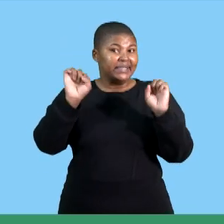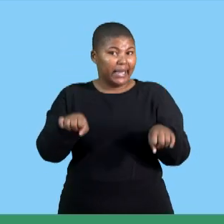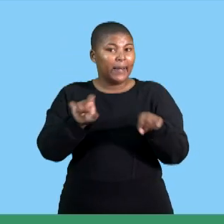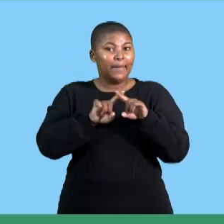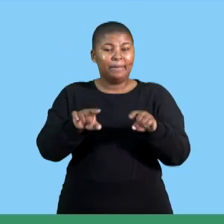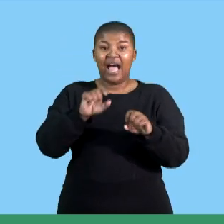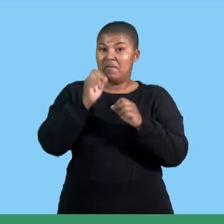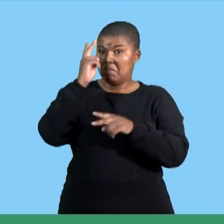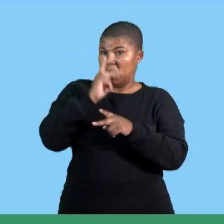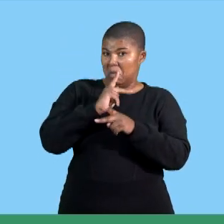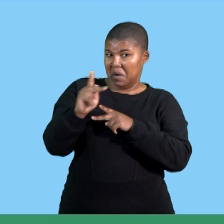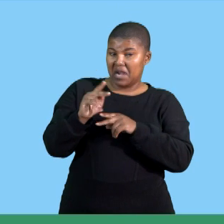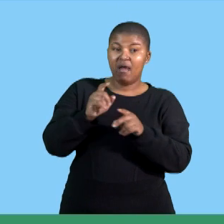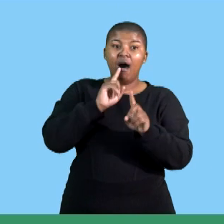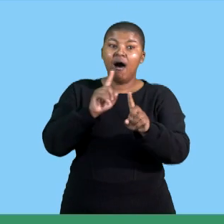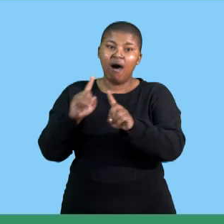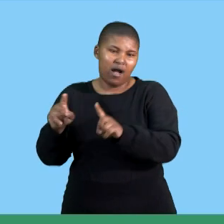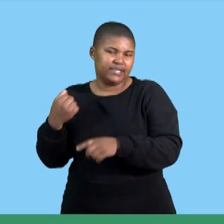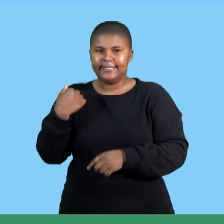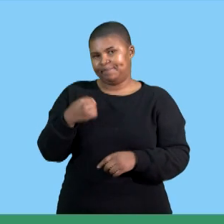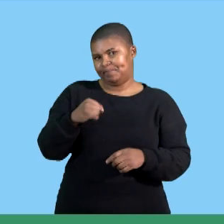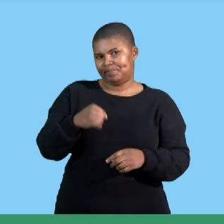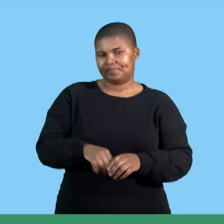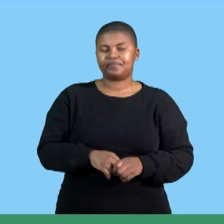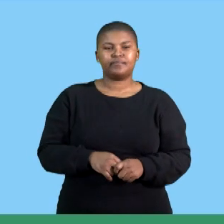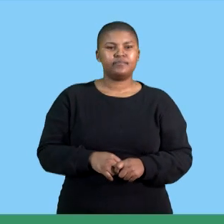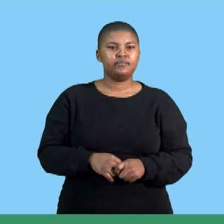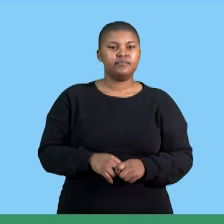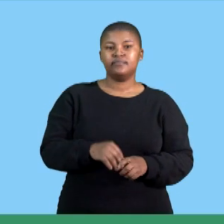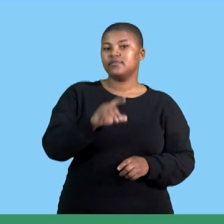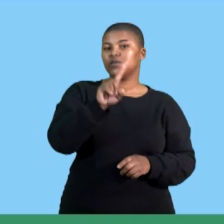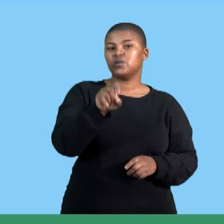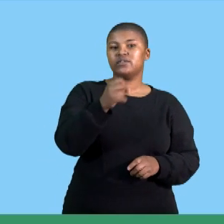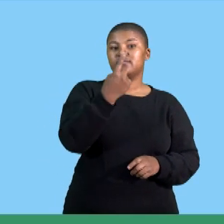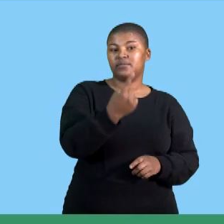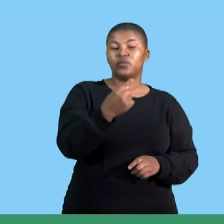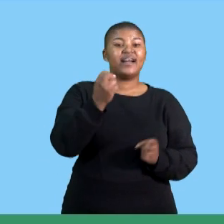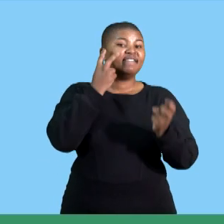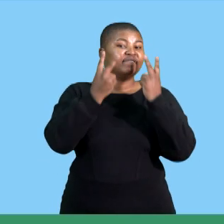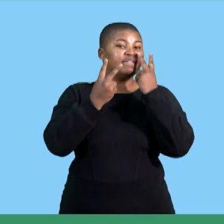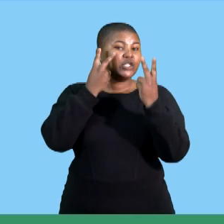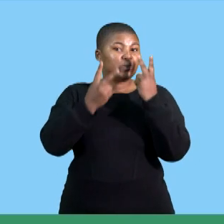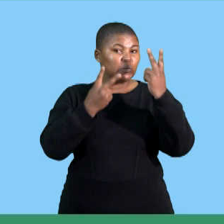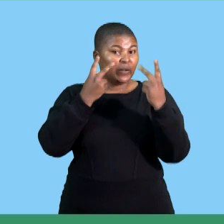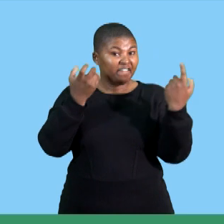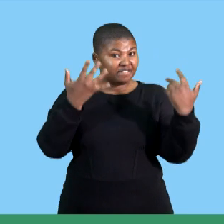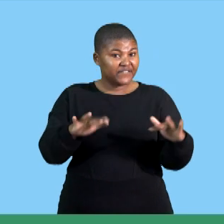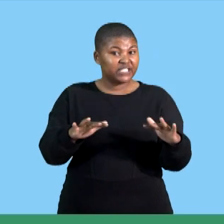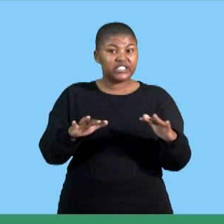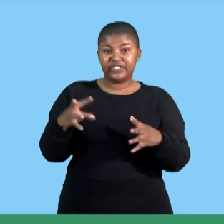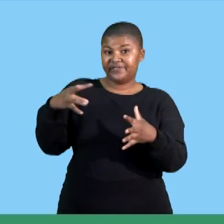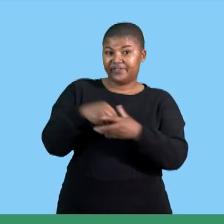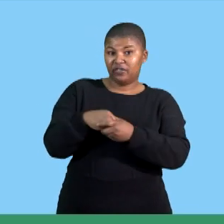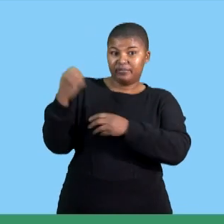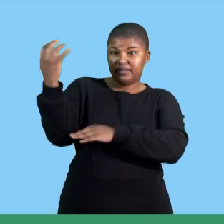responding to questions on her presentation now the question says name a visual aid that claudia has used in her